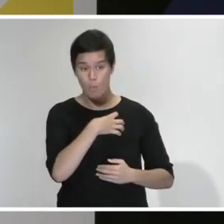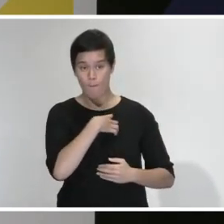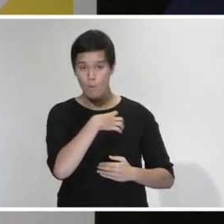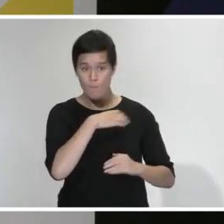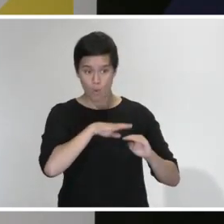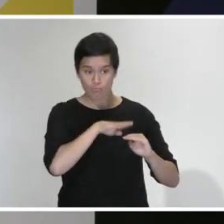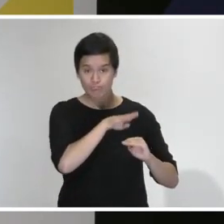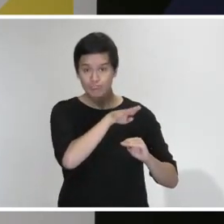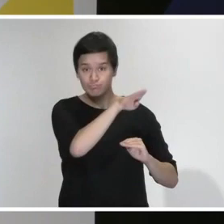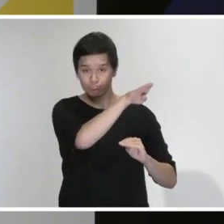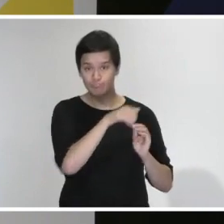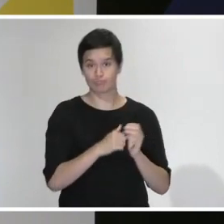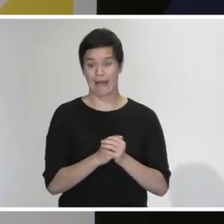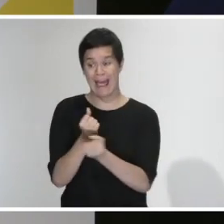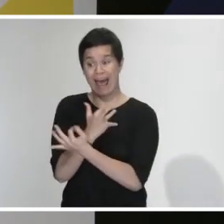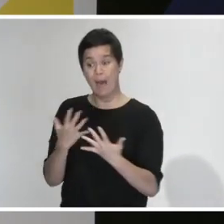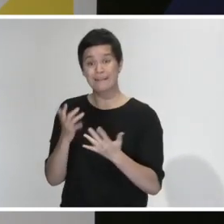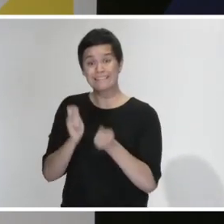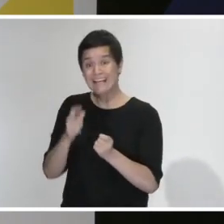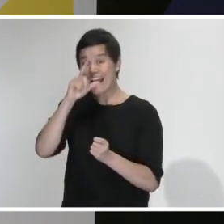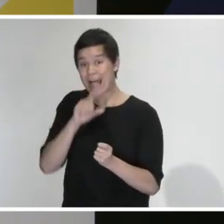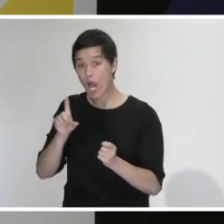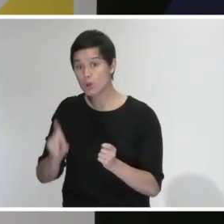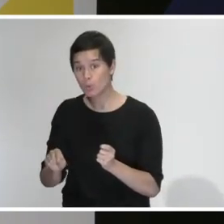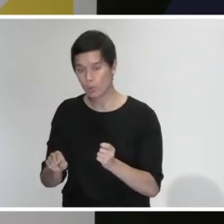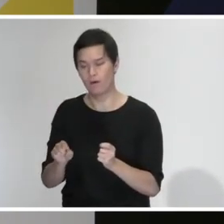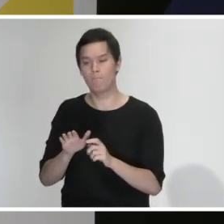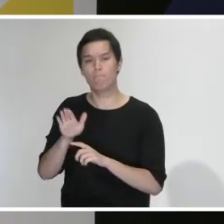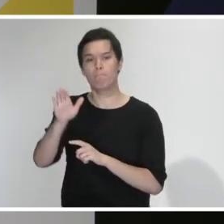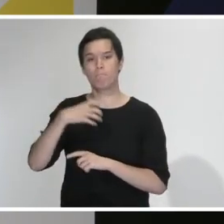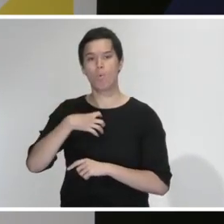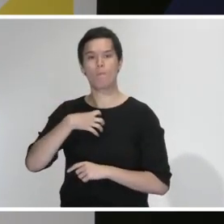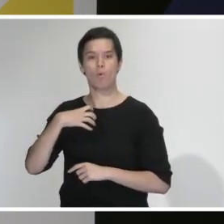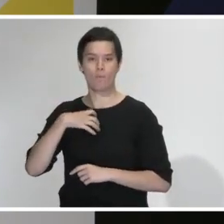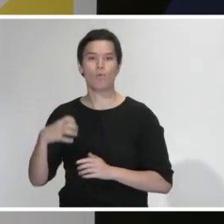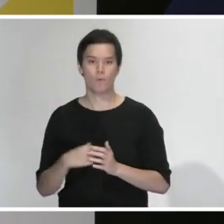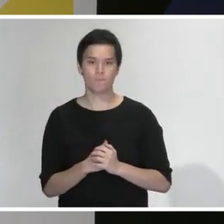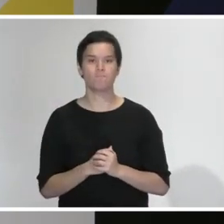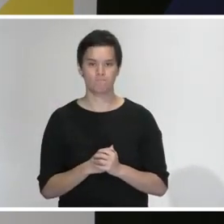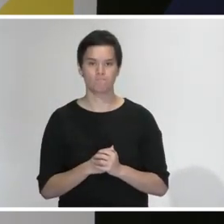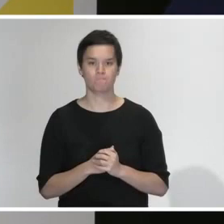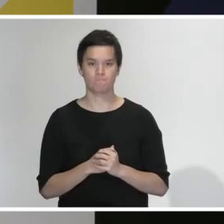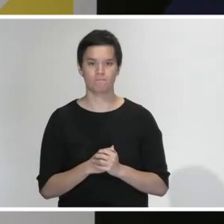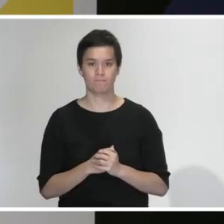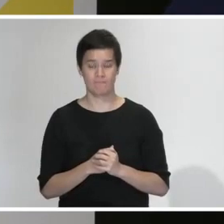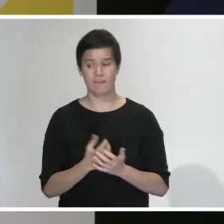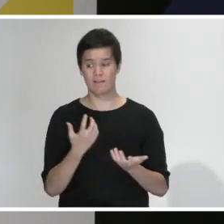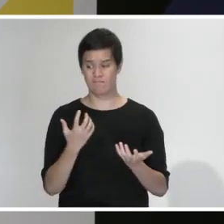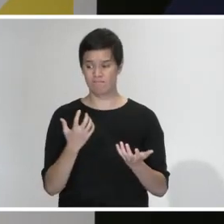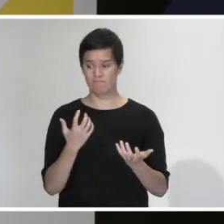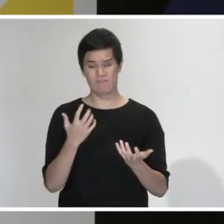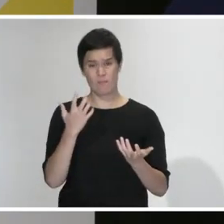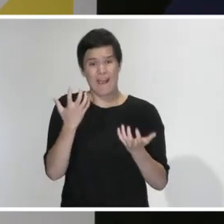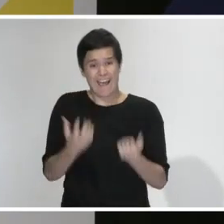to increase and as of today we have enough tests onshore complete tests to do 44,000